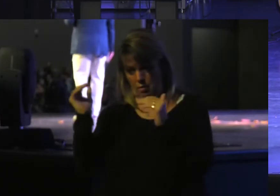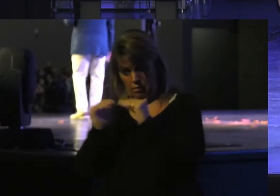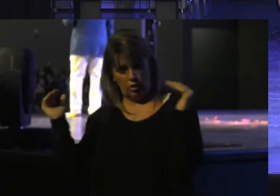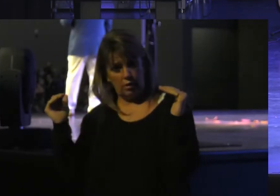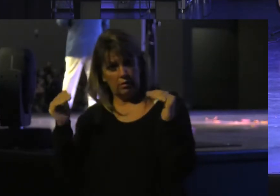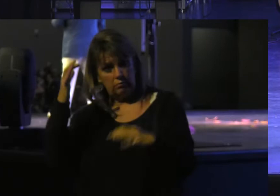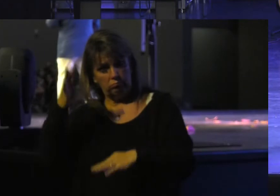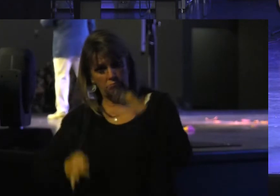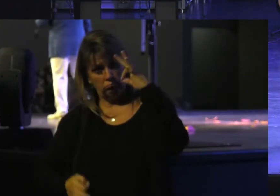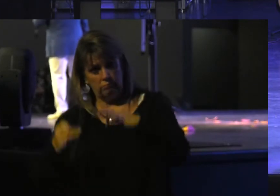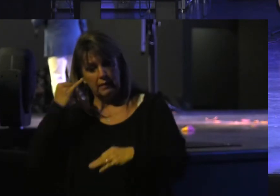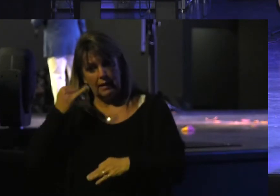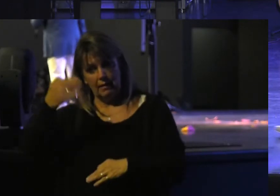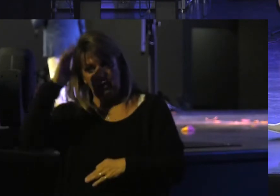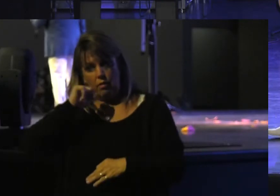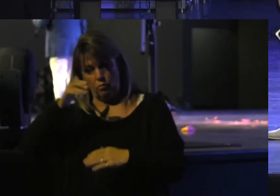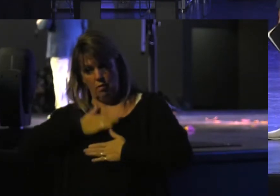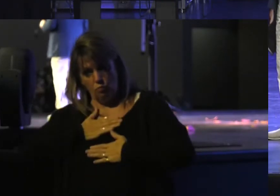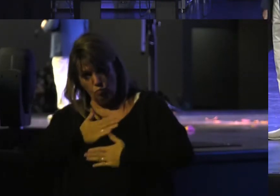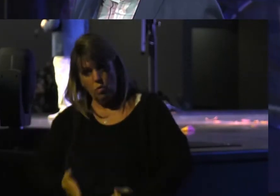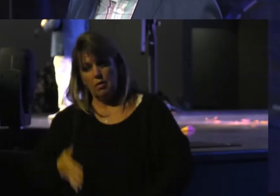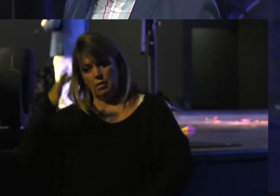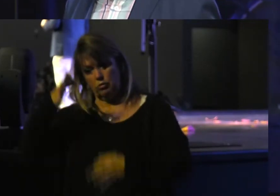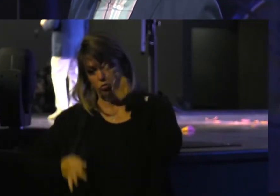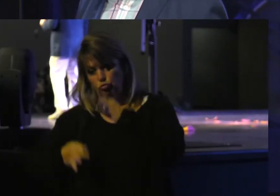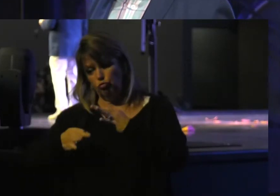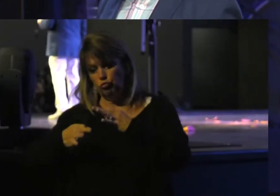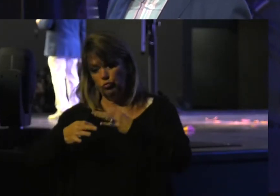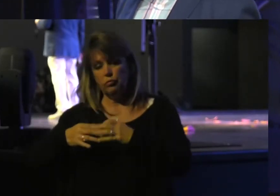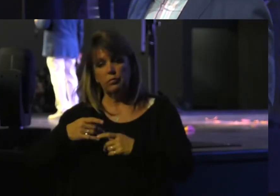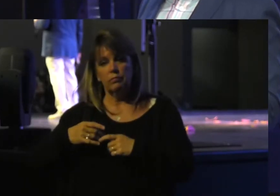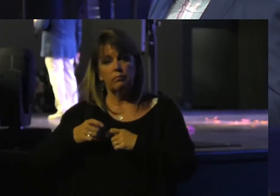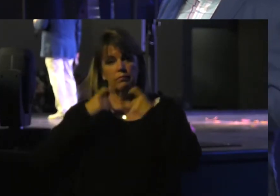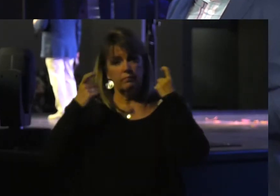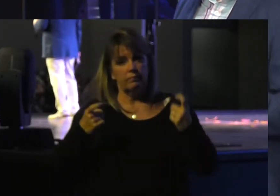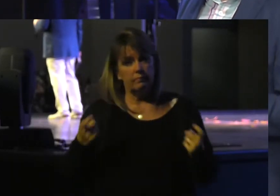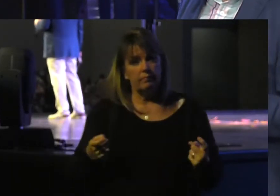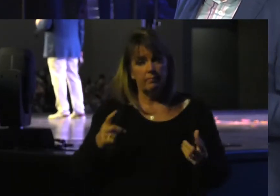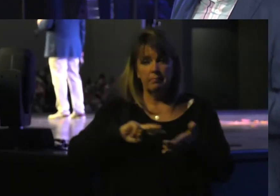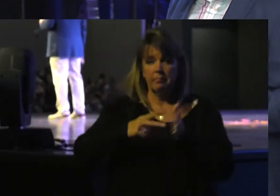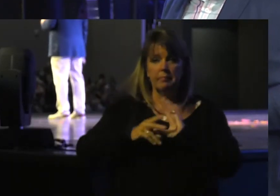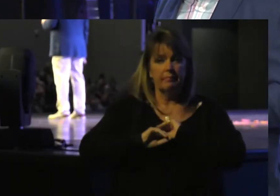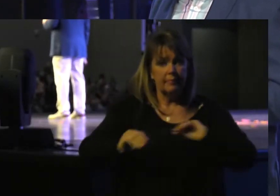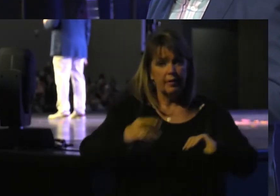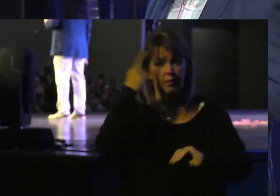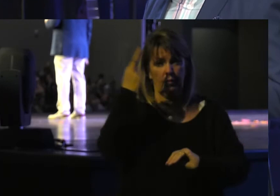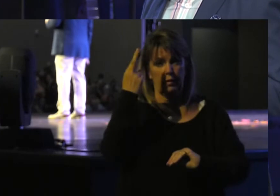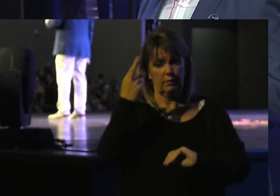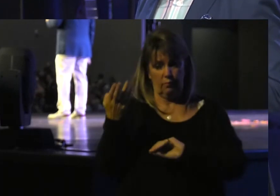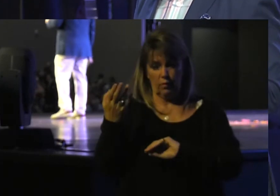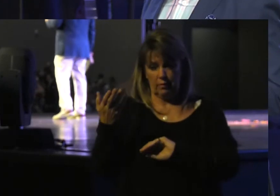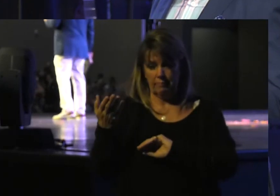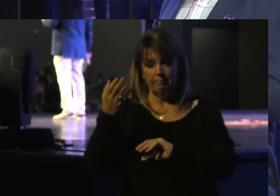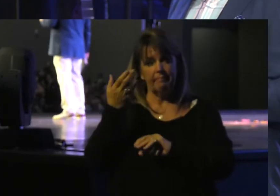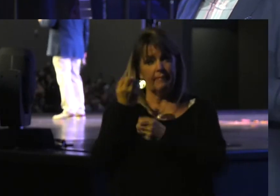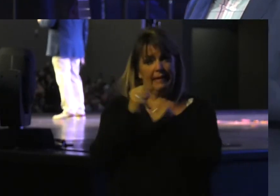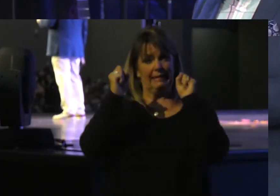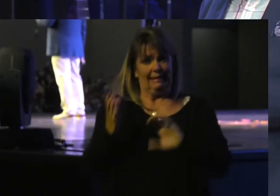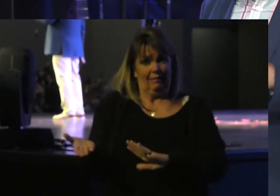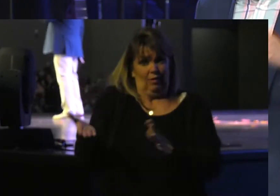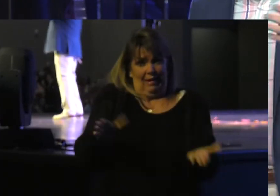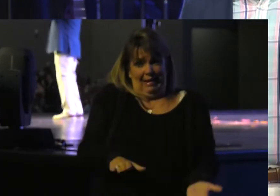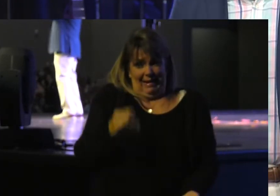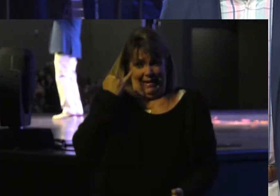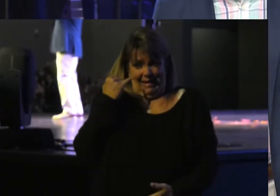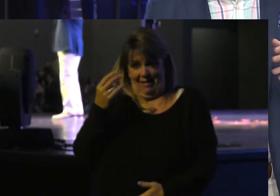If God Were not Willing To judge Sin Then there Would have Been no Need for A savior To die But if God